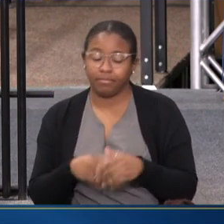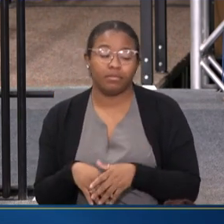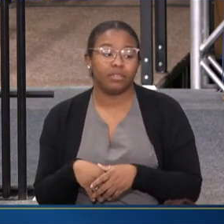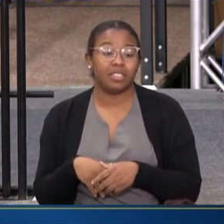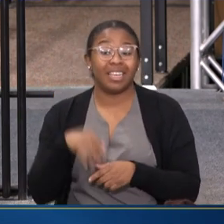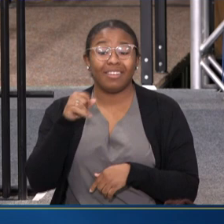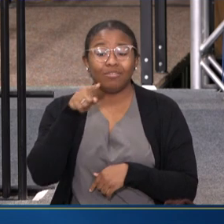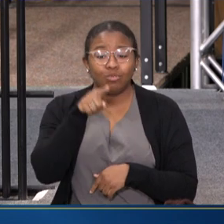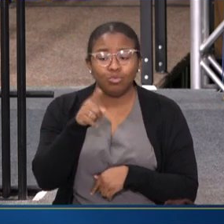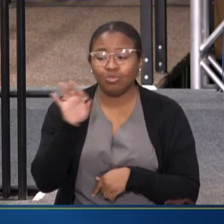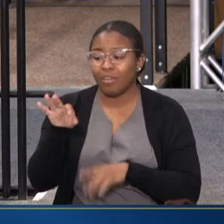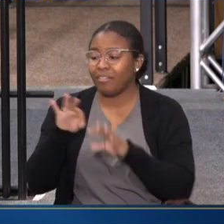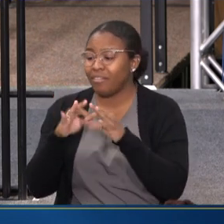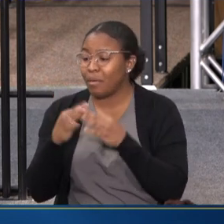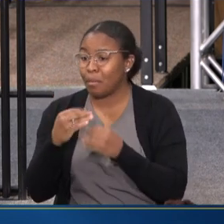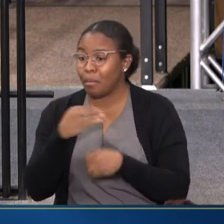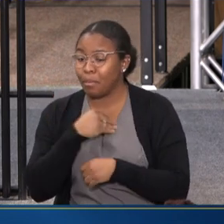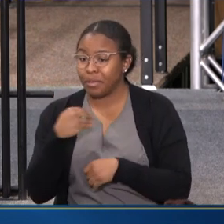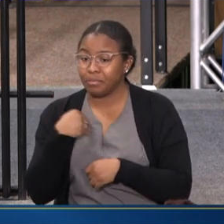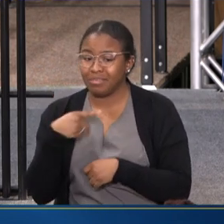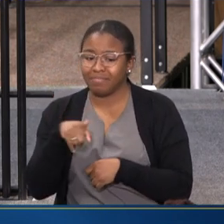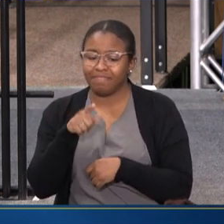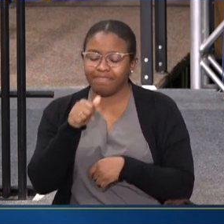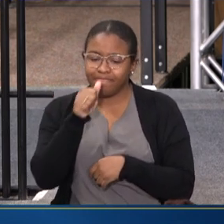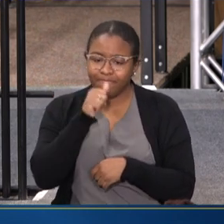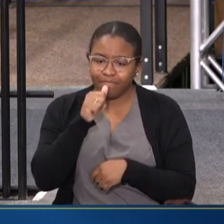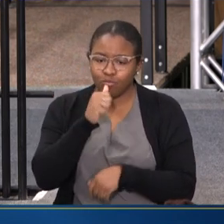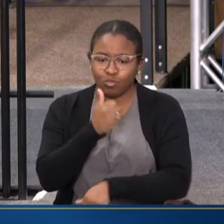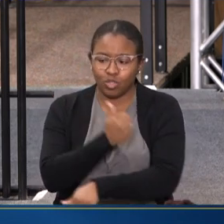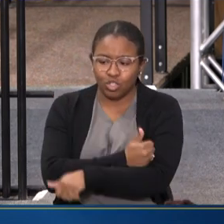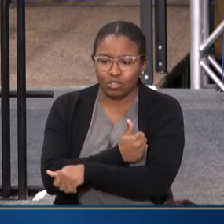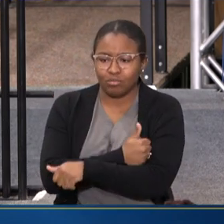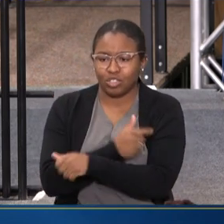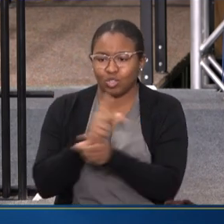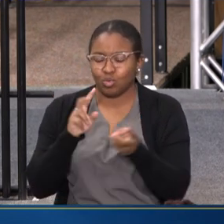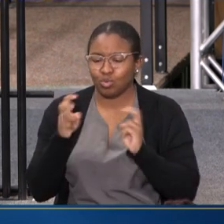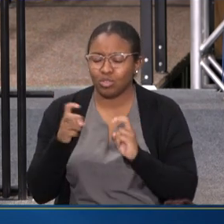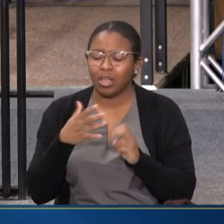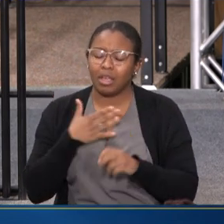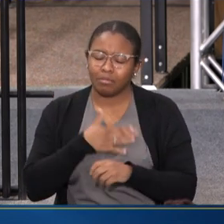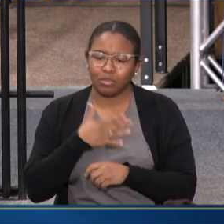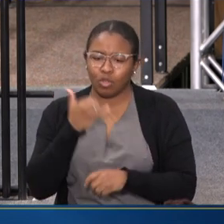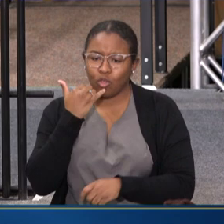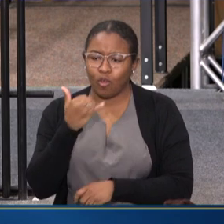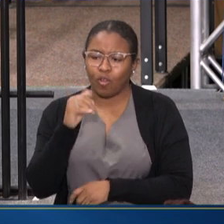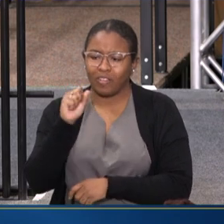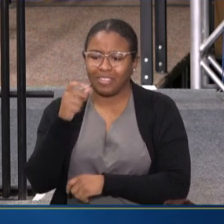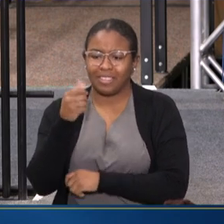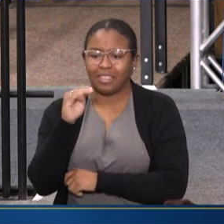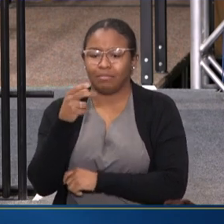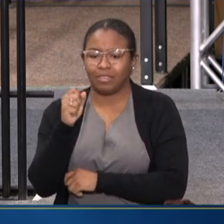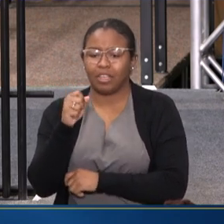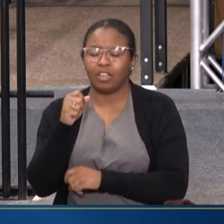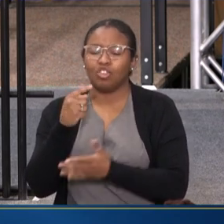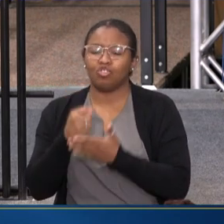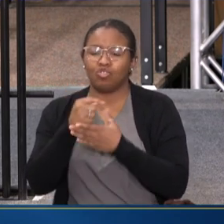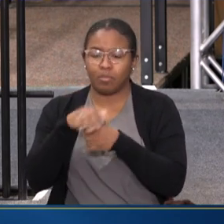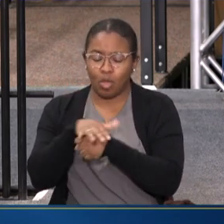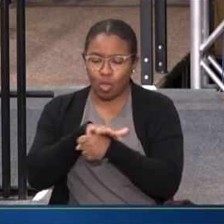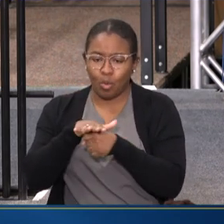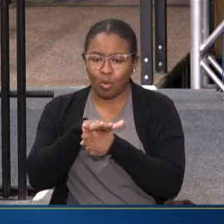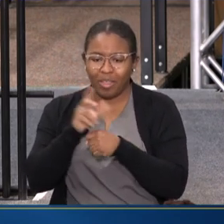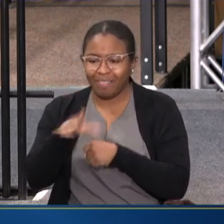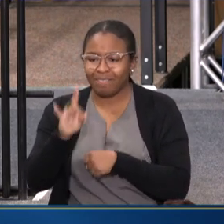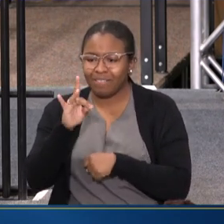YOU OR YOUR FAMILY MEMBERS ARE DEALING WITH SUBSTANCE ABUSE CHALLENGES, PLEASE USE SAMHSA'S TREATMENT LOCATOR TO FIND